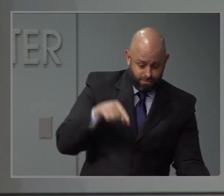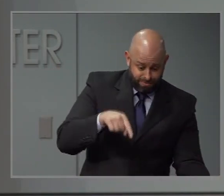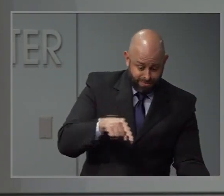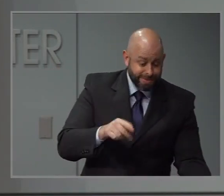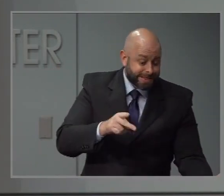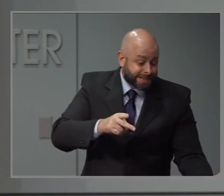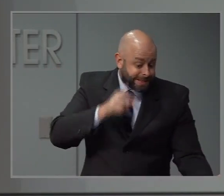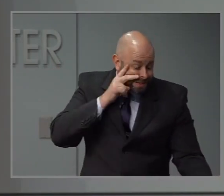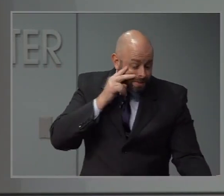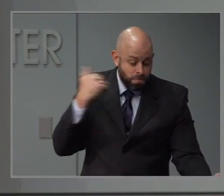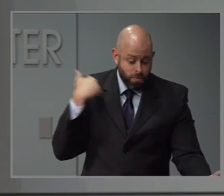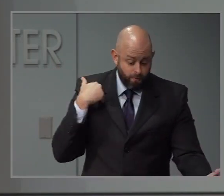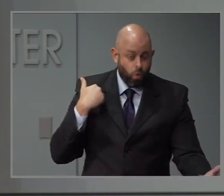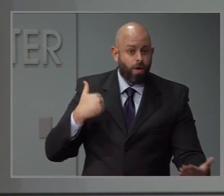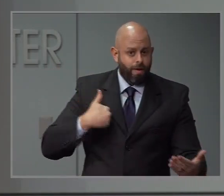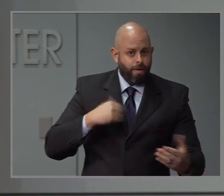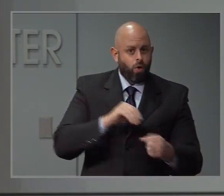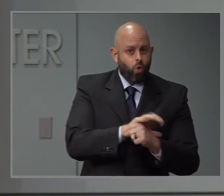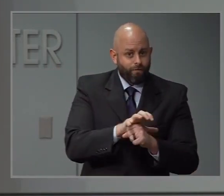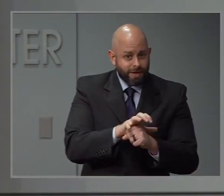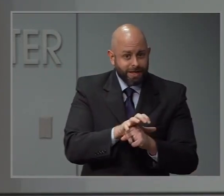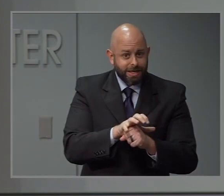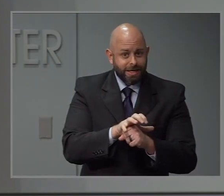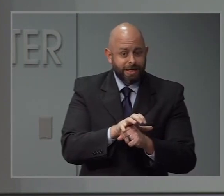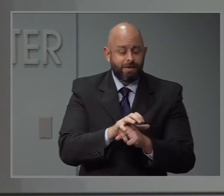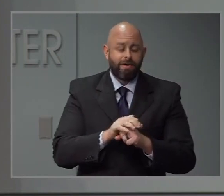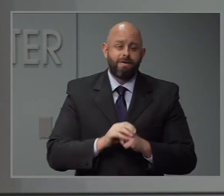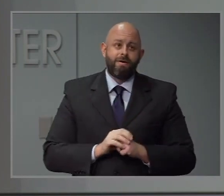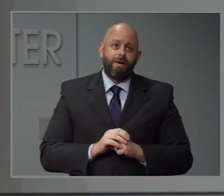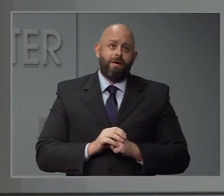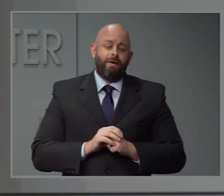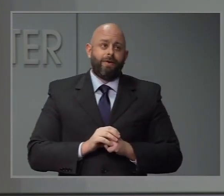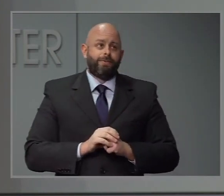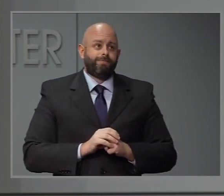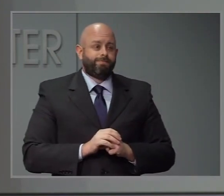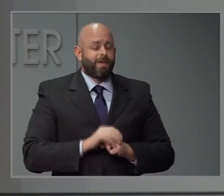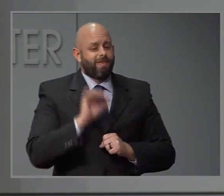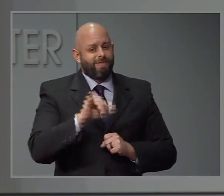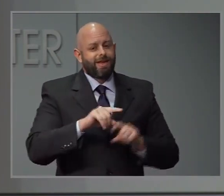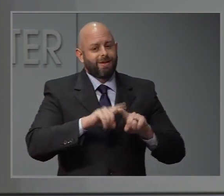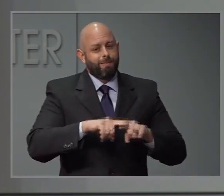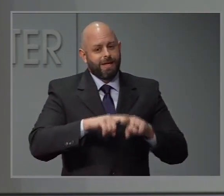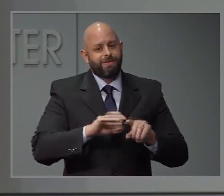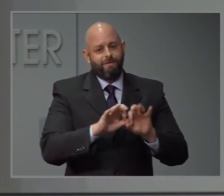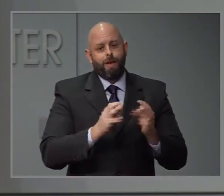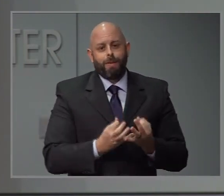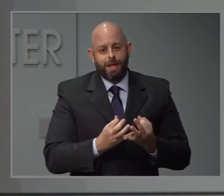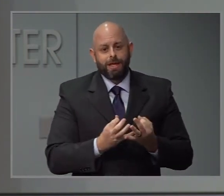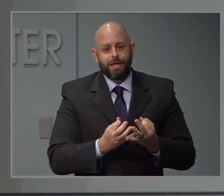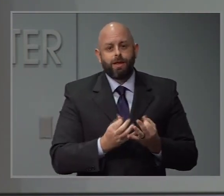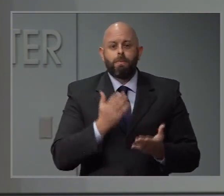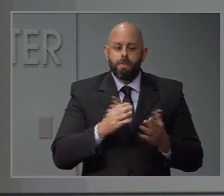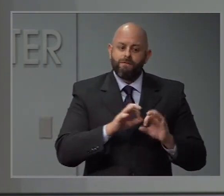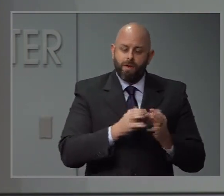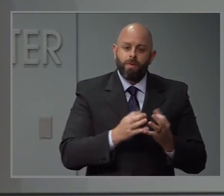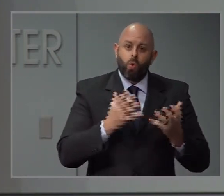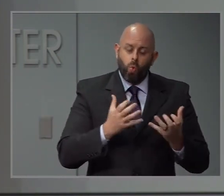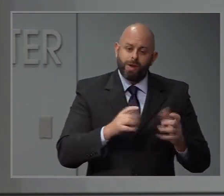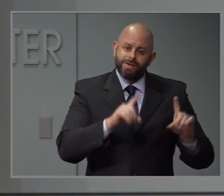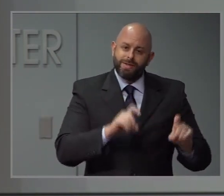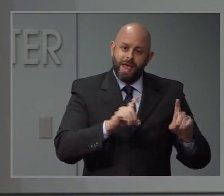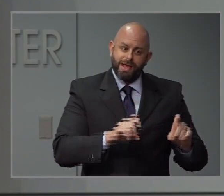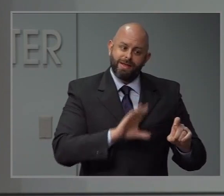most of that time it is really family-dependent decisions, whether they want to be testing their loved one